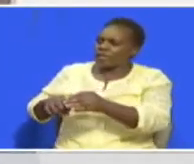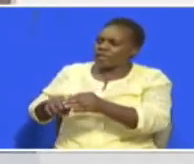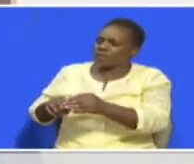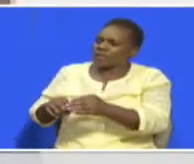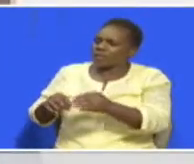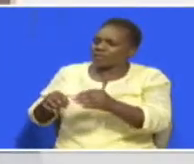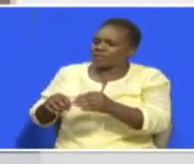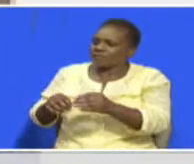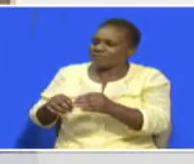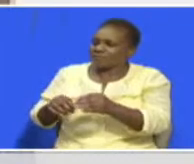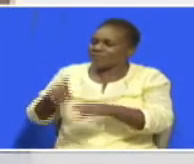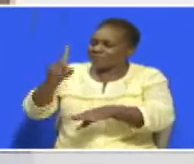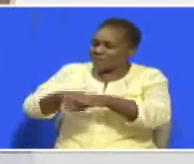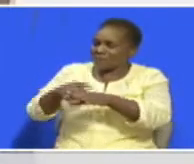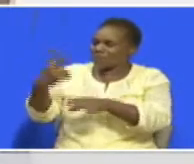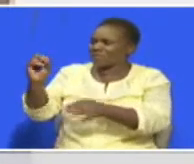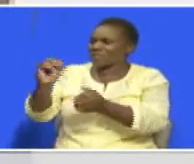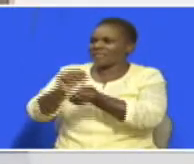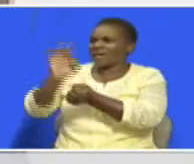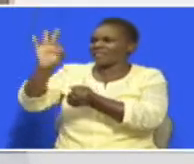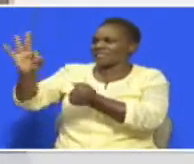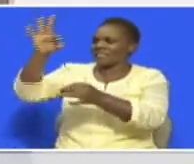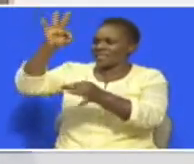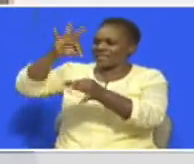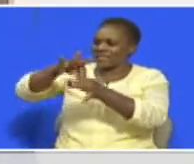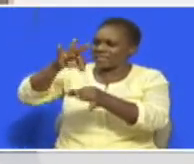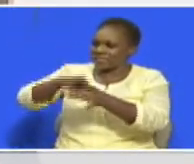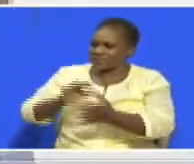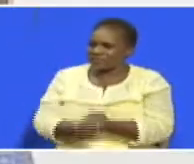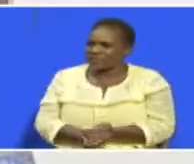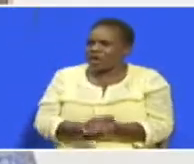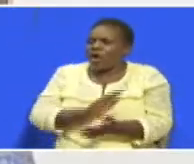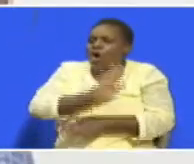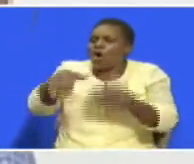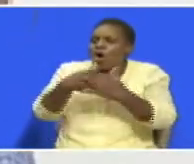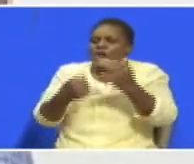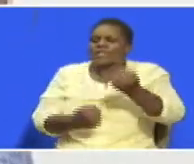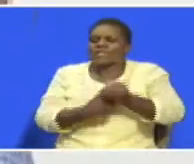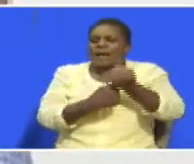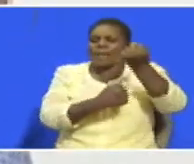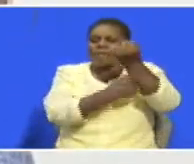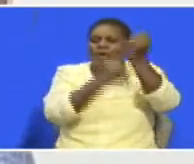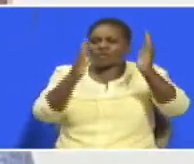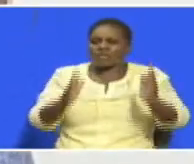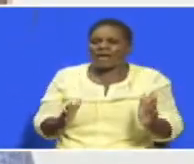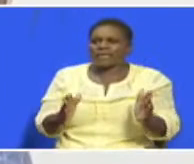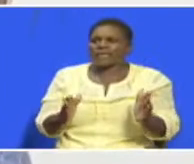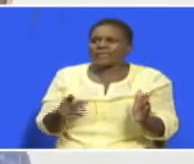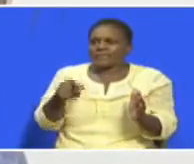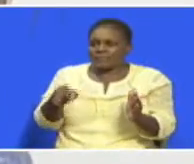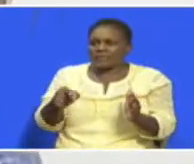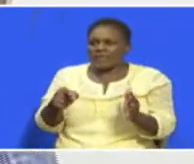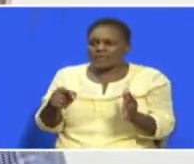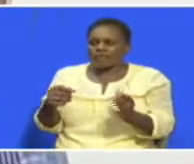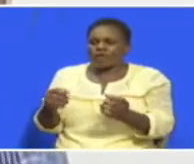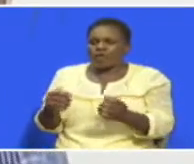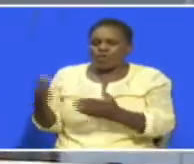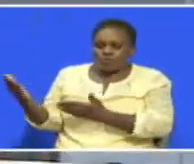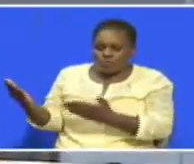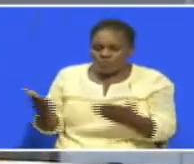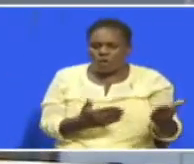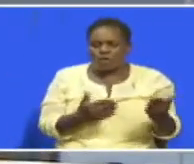During the 2013 elections All his supporters are supporters that he rigged into leadership